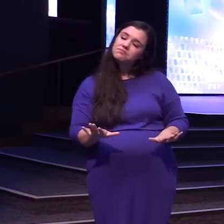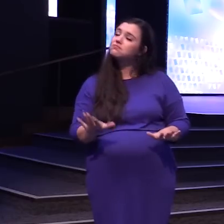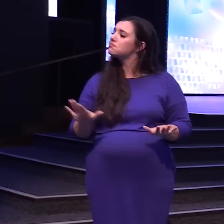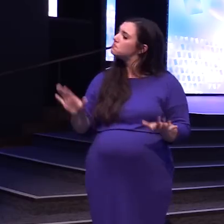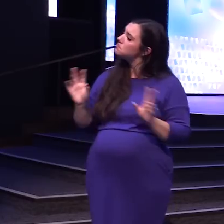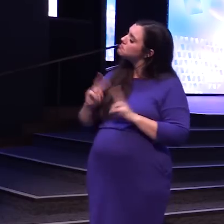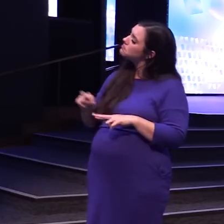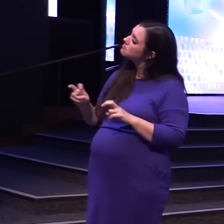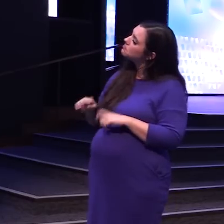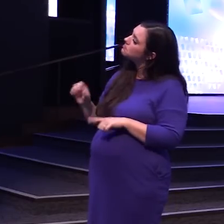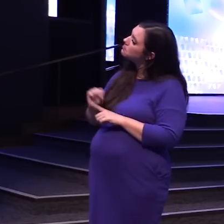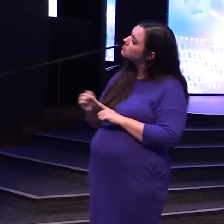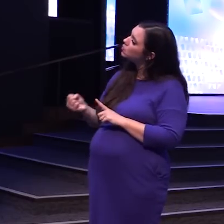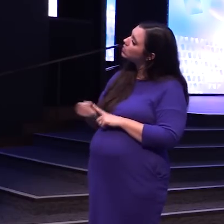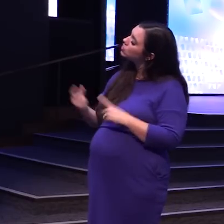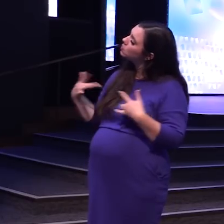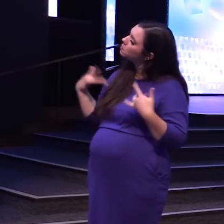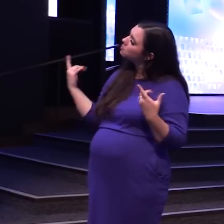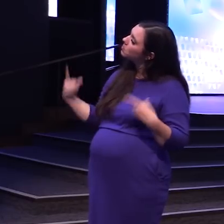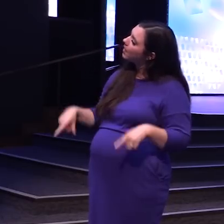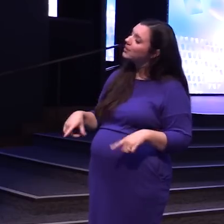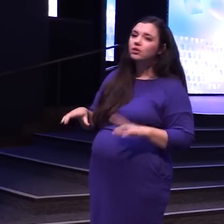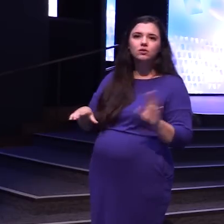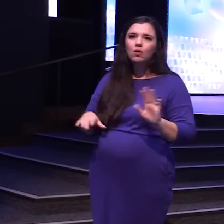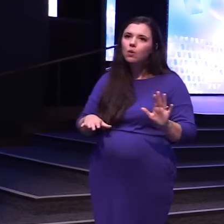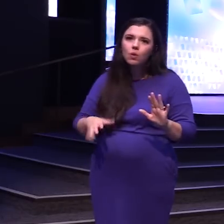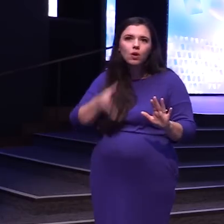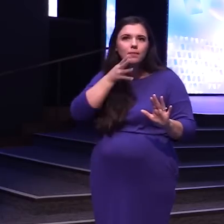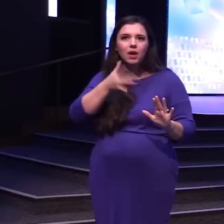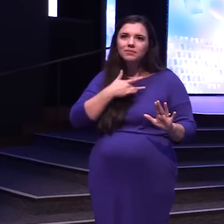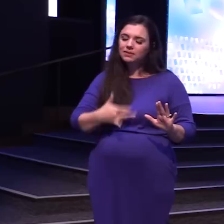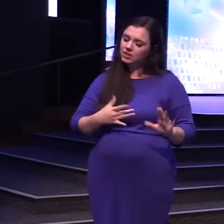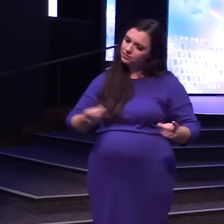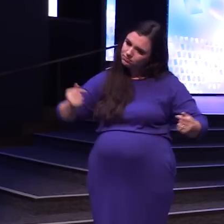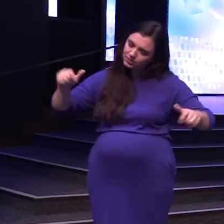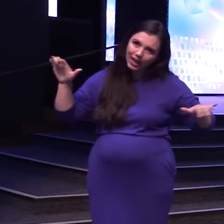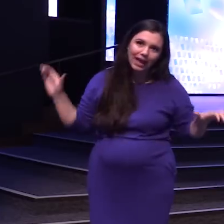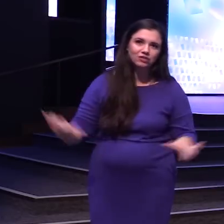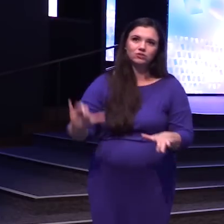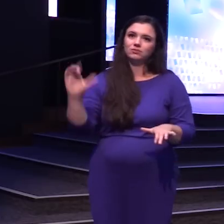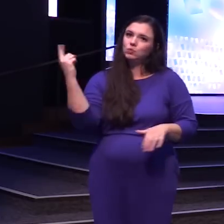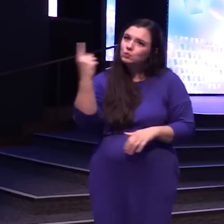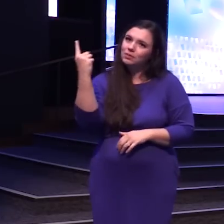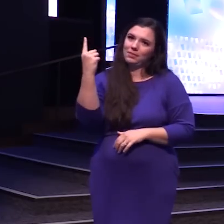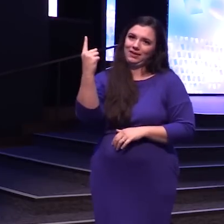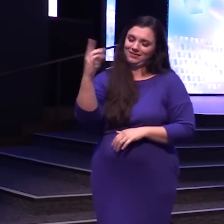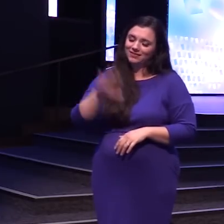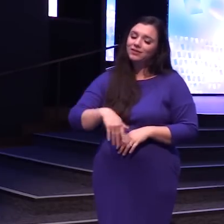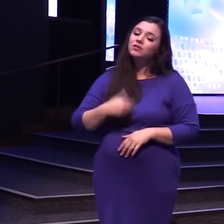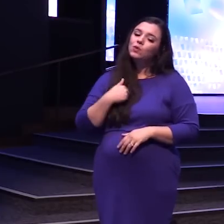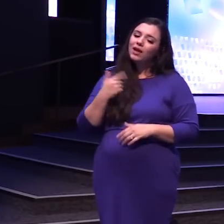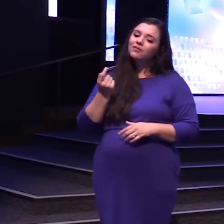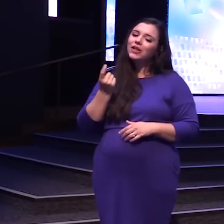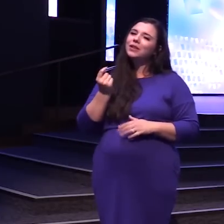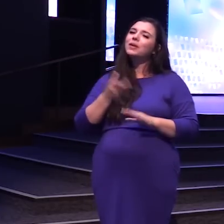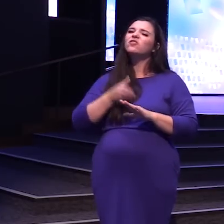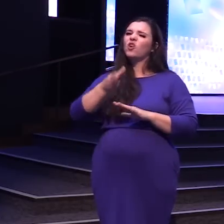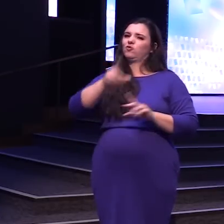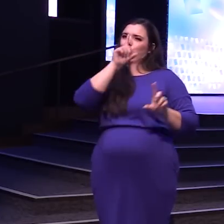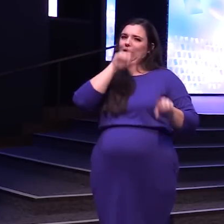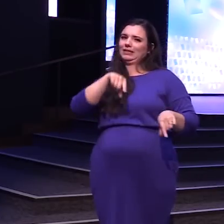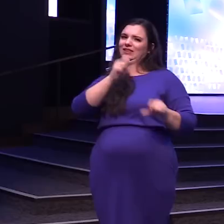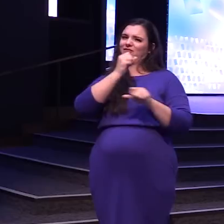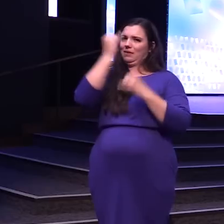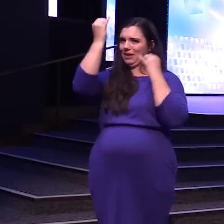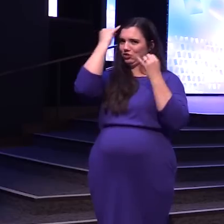The situation You just like Take action And I have A little bit Of an overactive Imagination